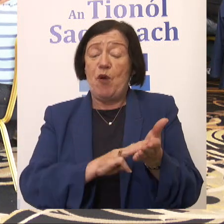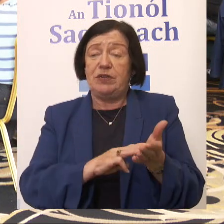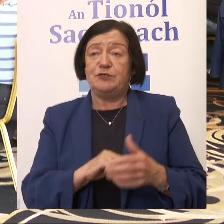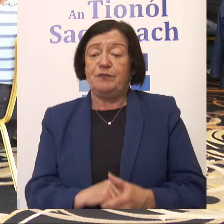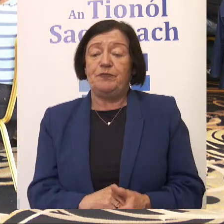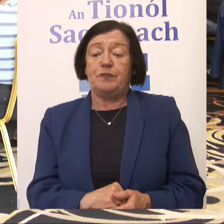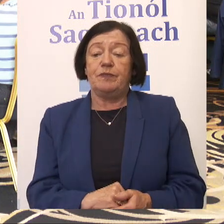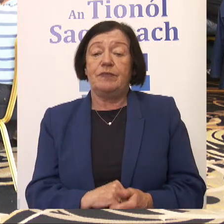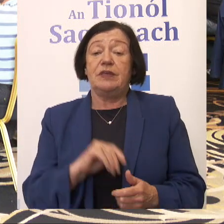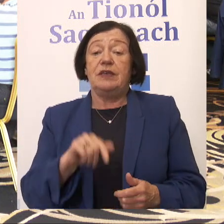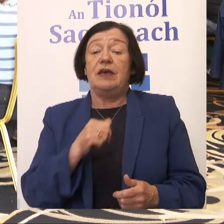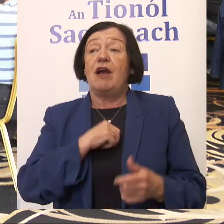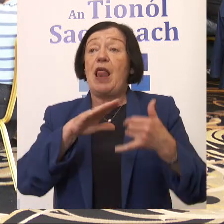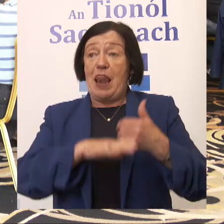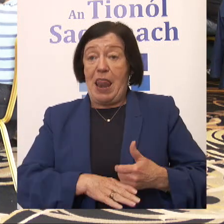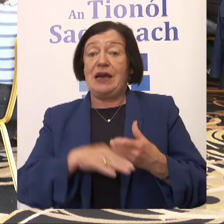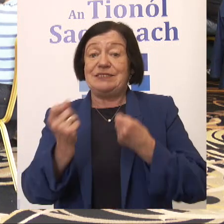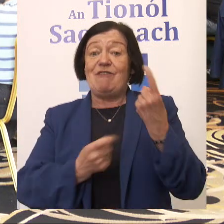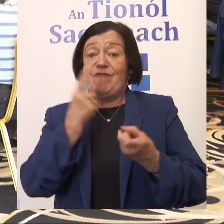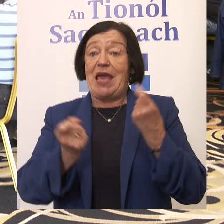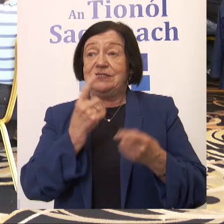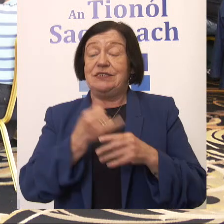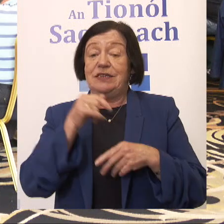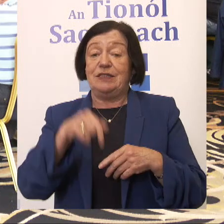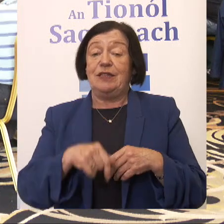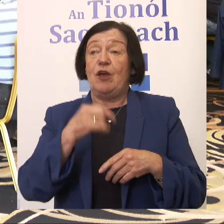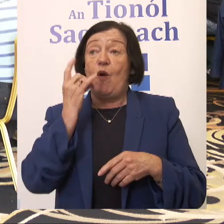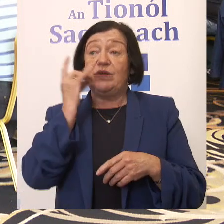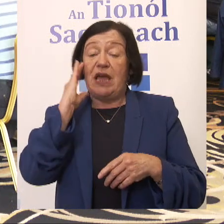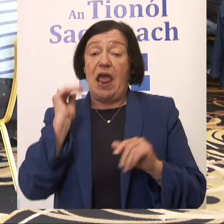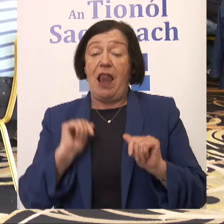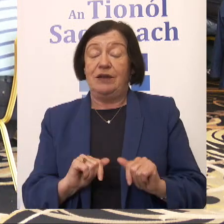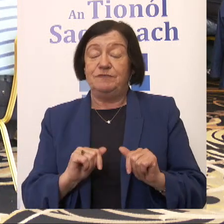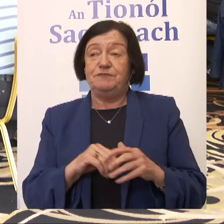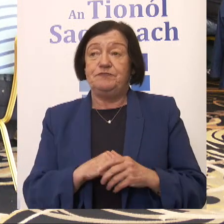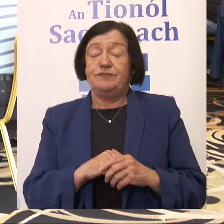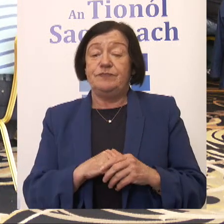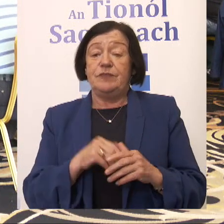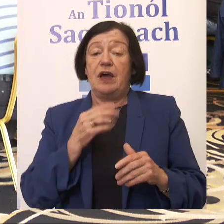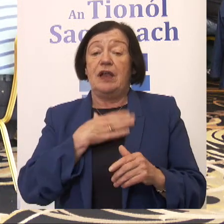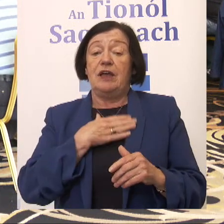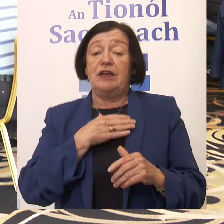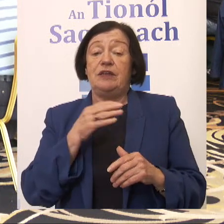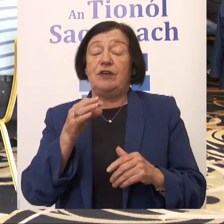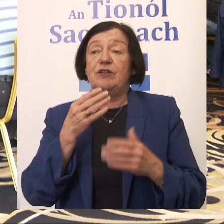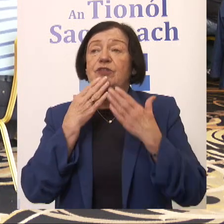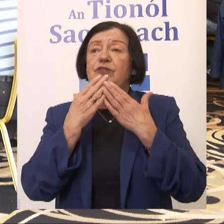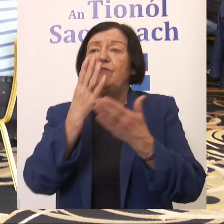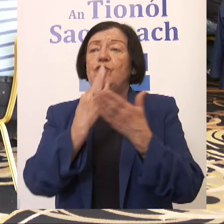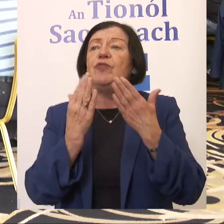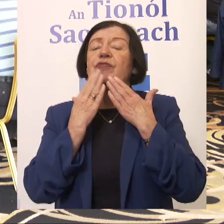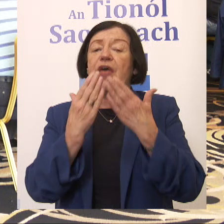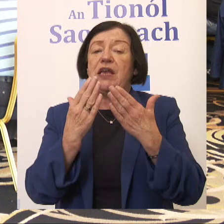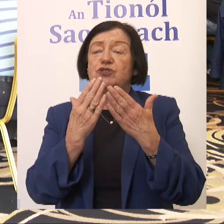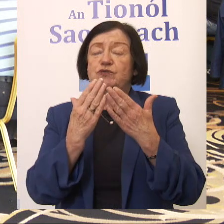this is our last event in the Grand Malahoyd Hotel, so I'd like to do some thank yous if